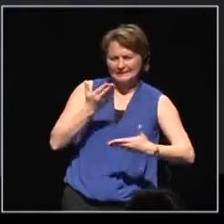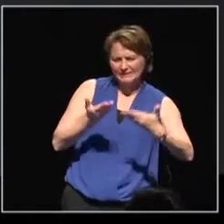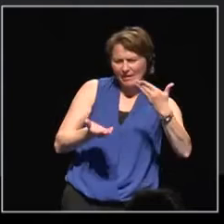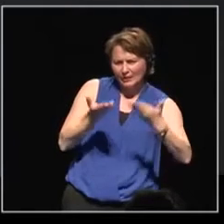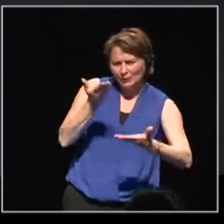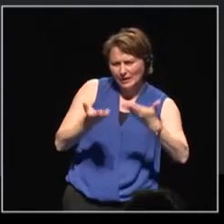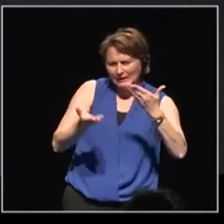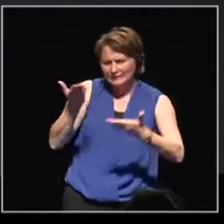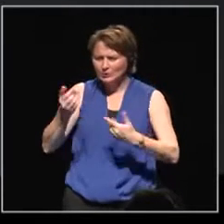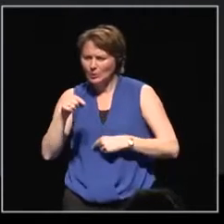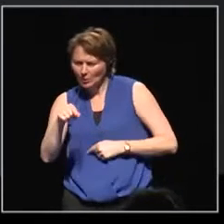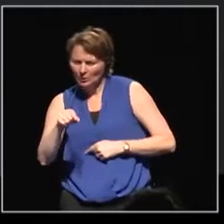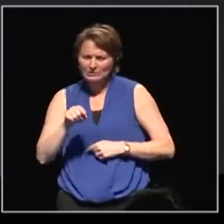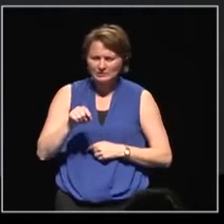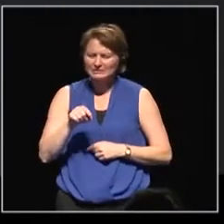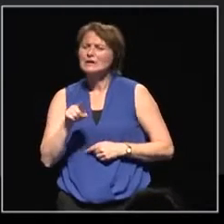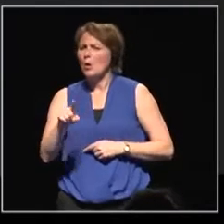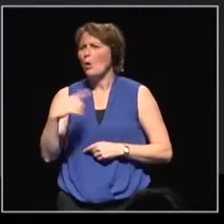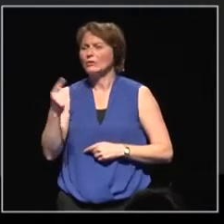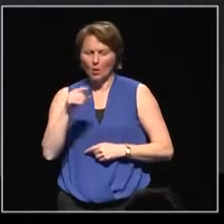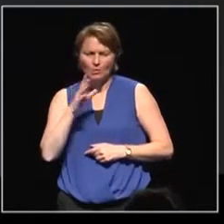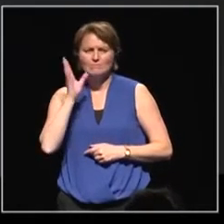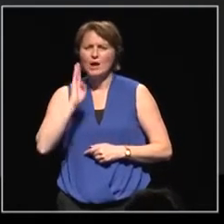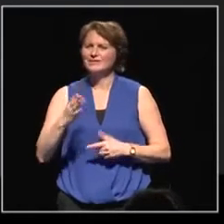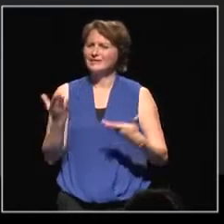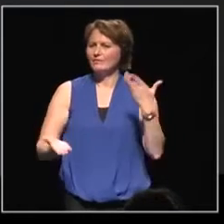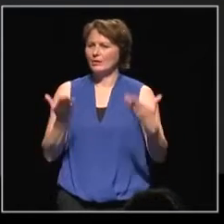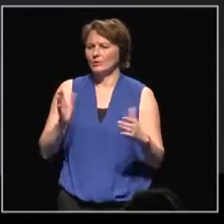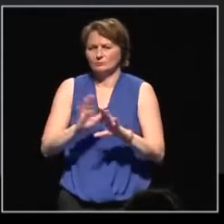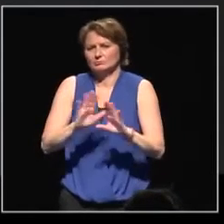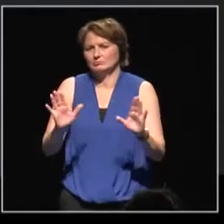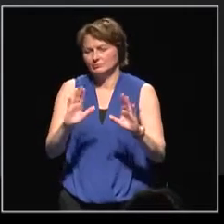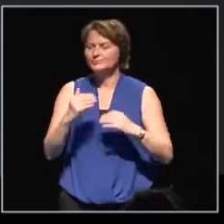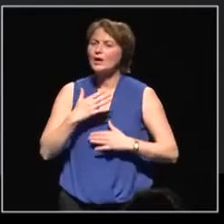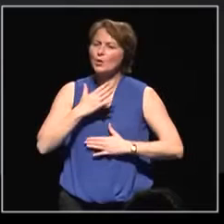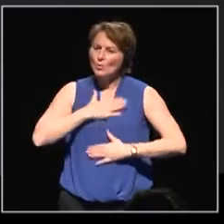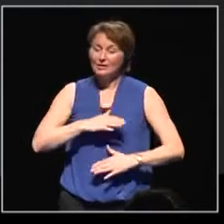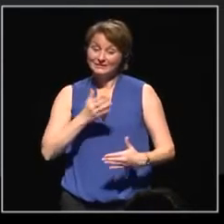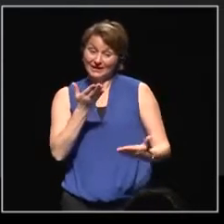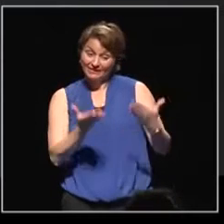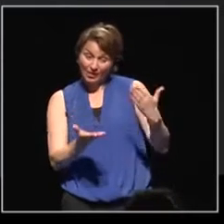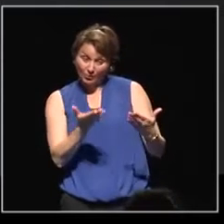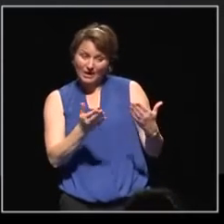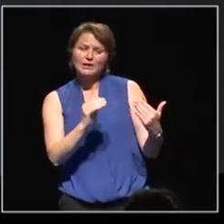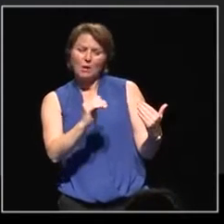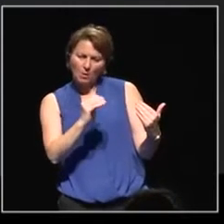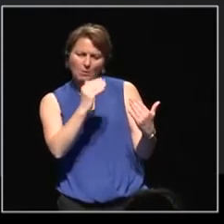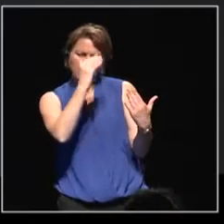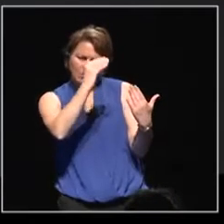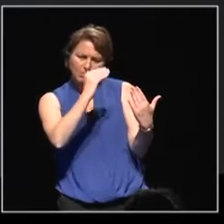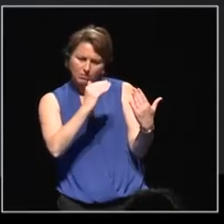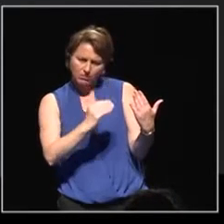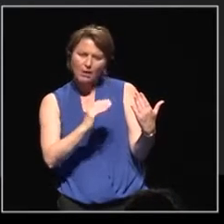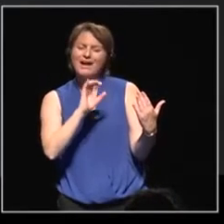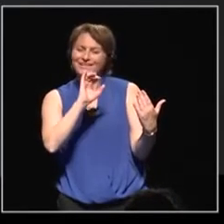for evaluation sake. It's about reviewing in order to improve and increase the quality